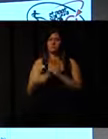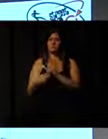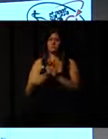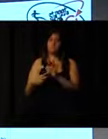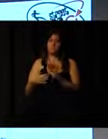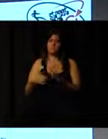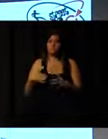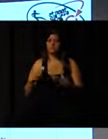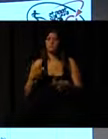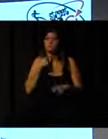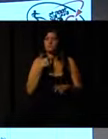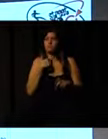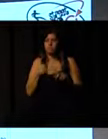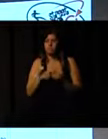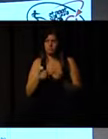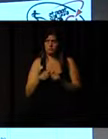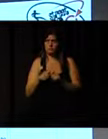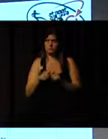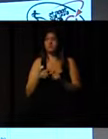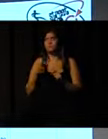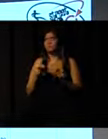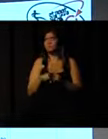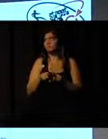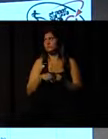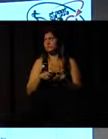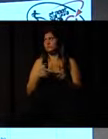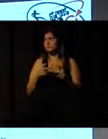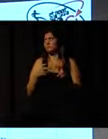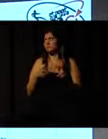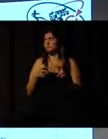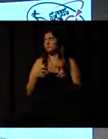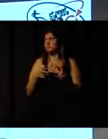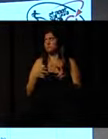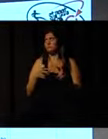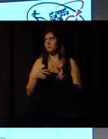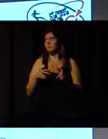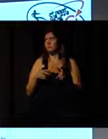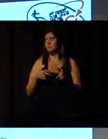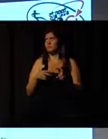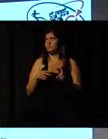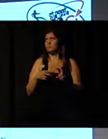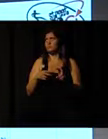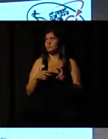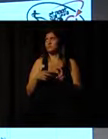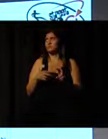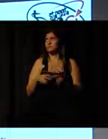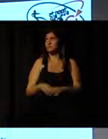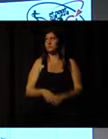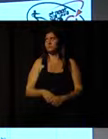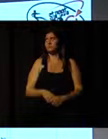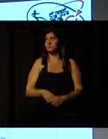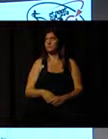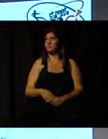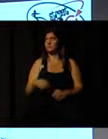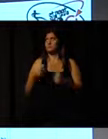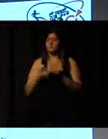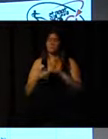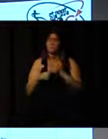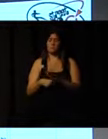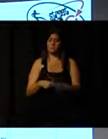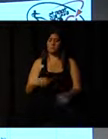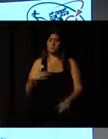So you can see the groups of people who are volunteering are high income young people and males. So they